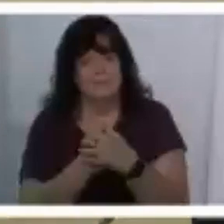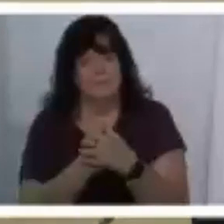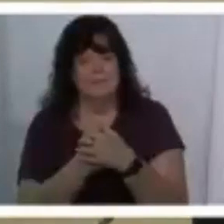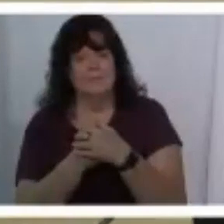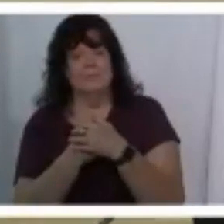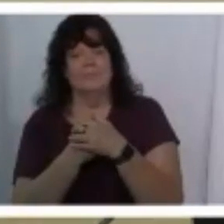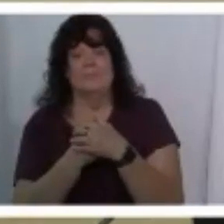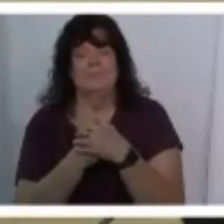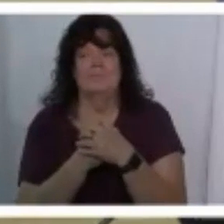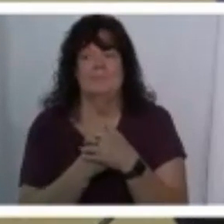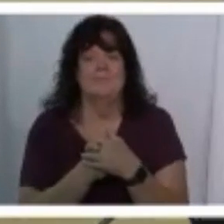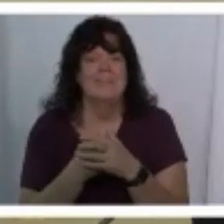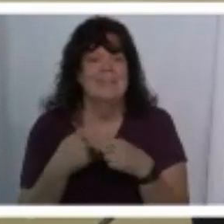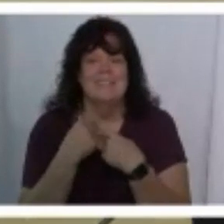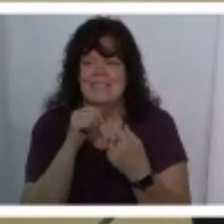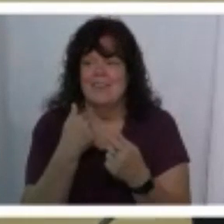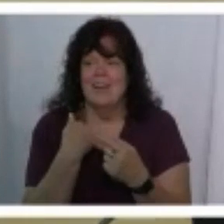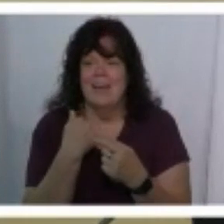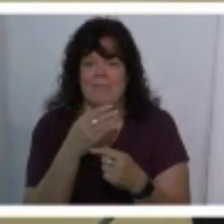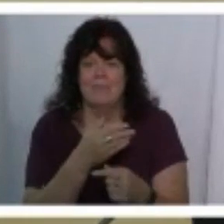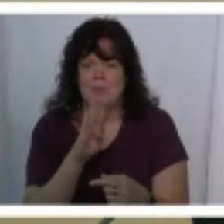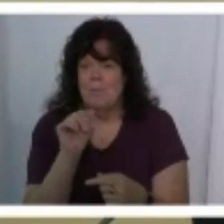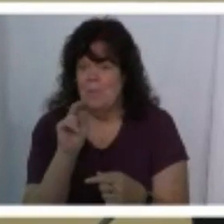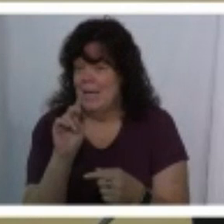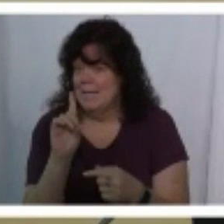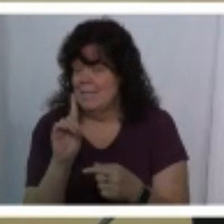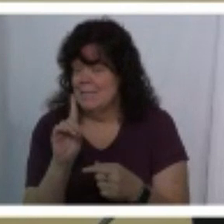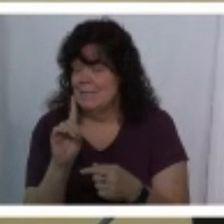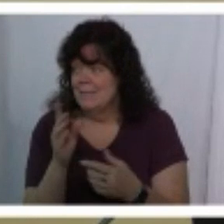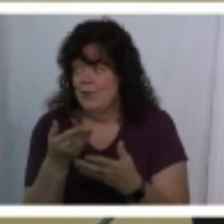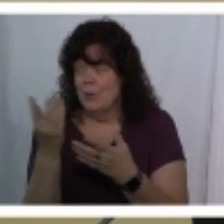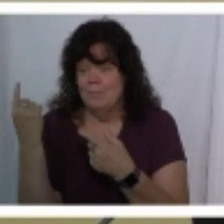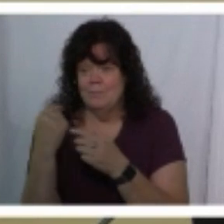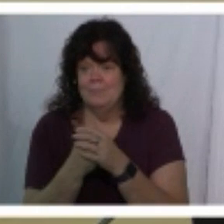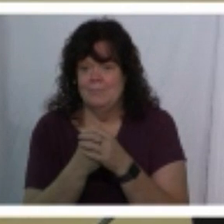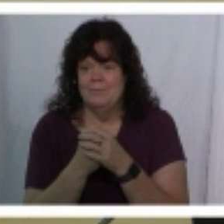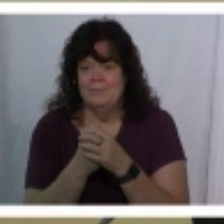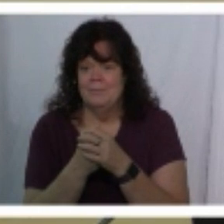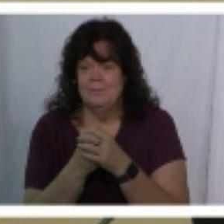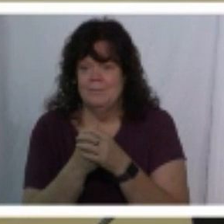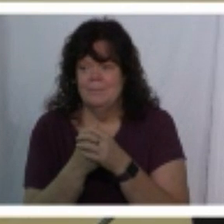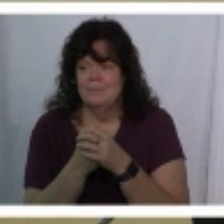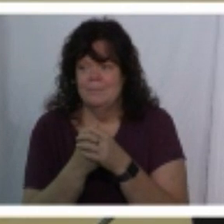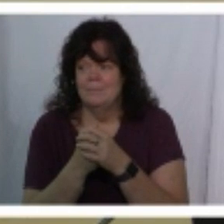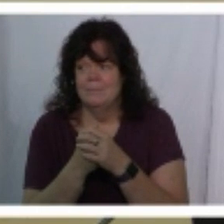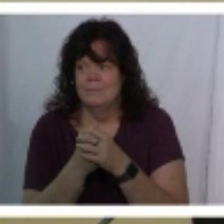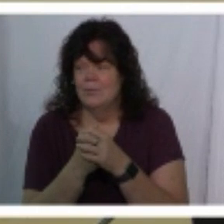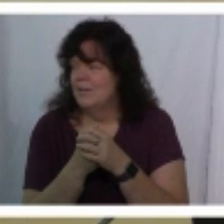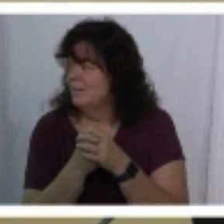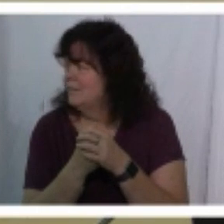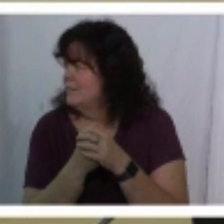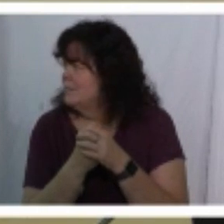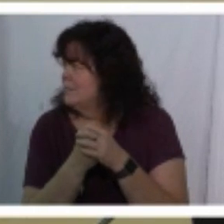so um since i don't have a band here you go oh this is an ad